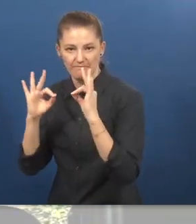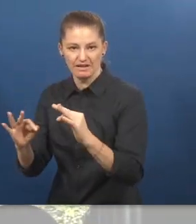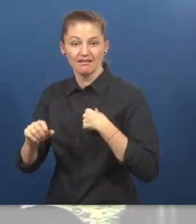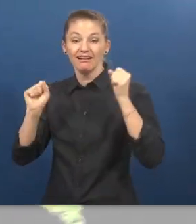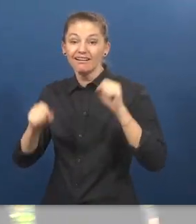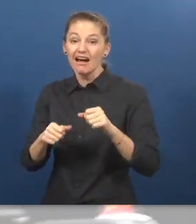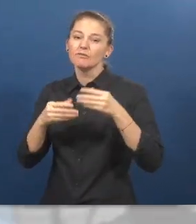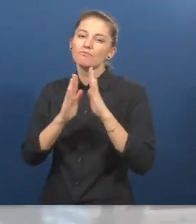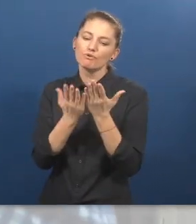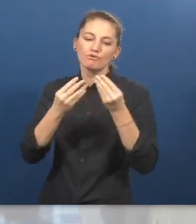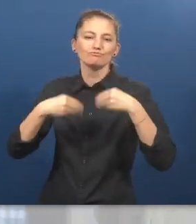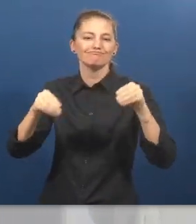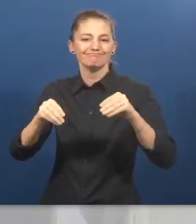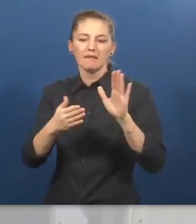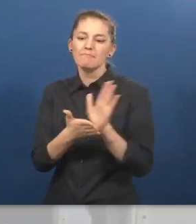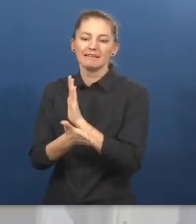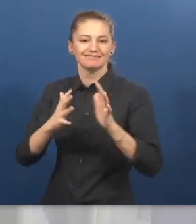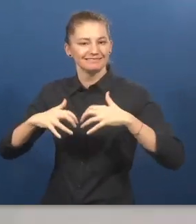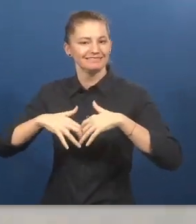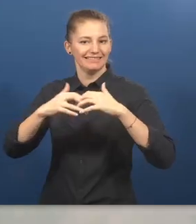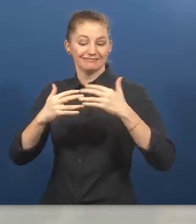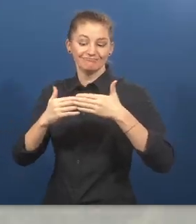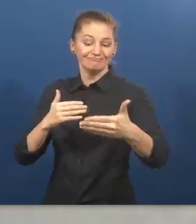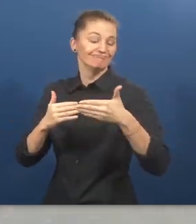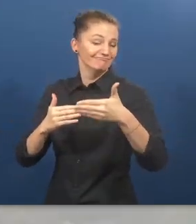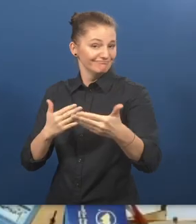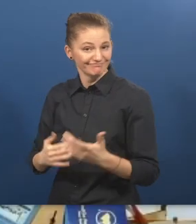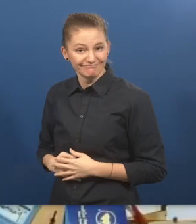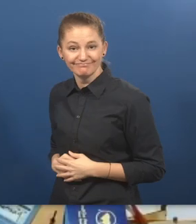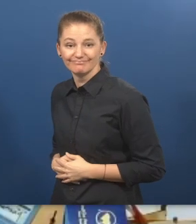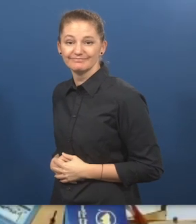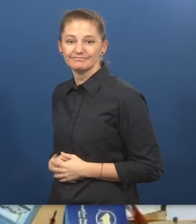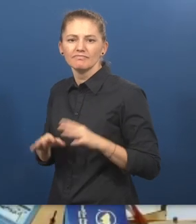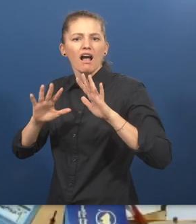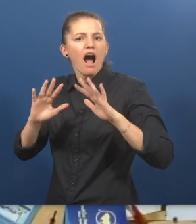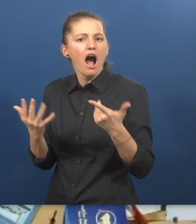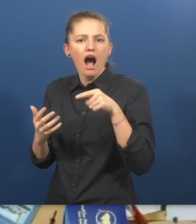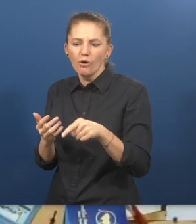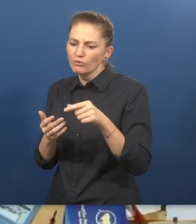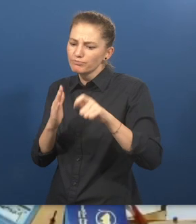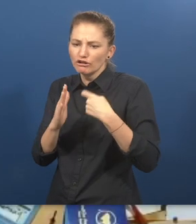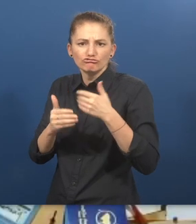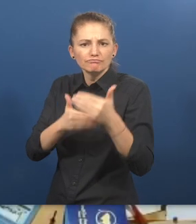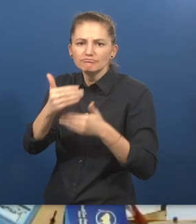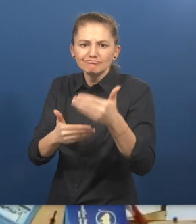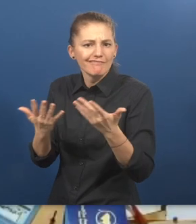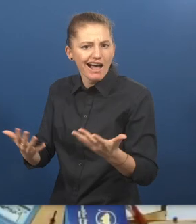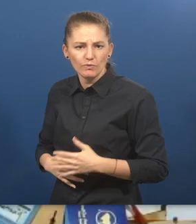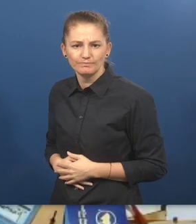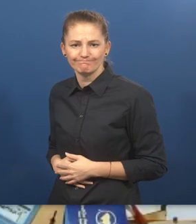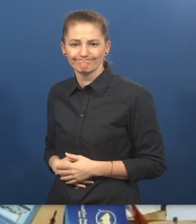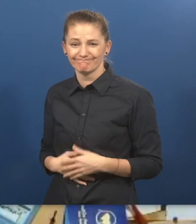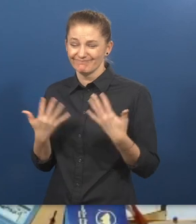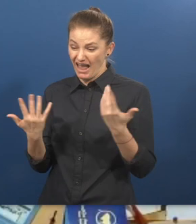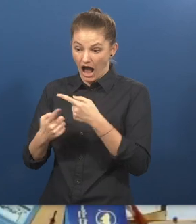activities work? Akhil S. Paul. What we do is we provide seed capital to set up